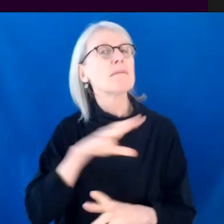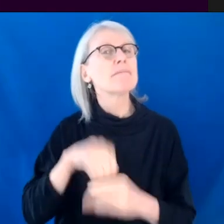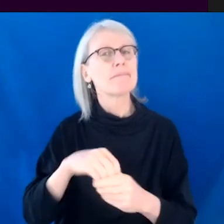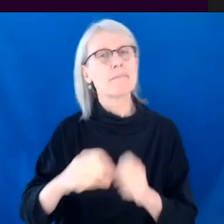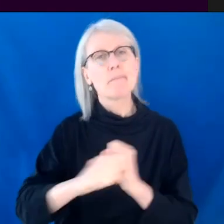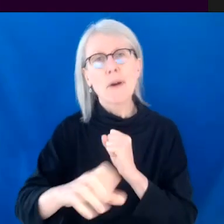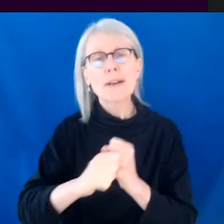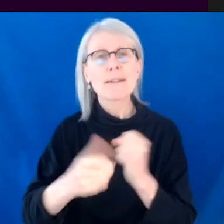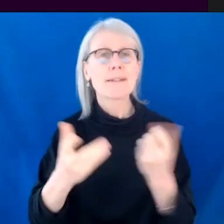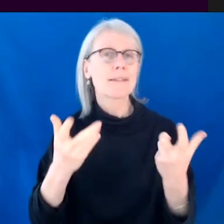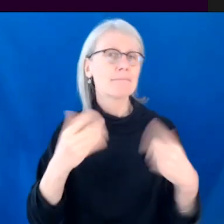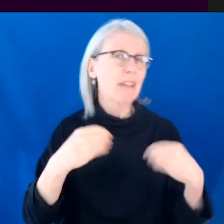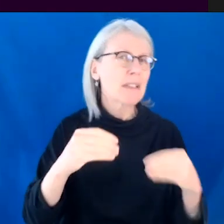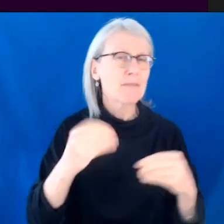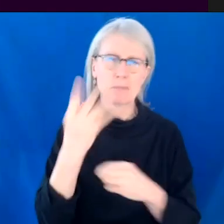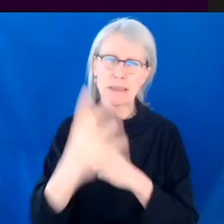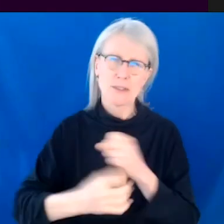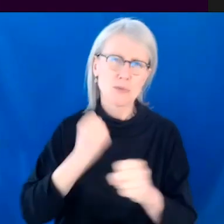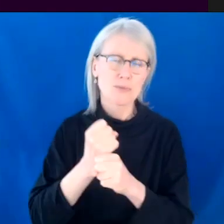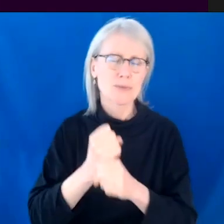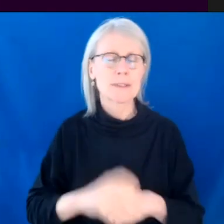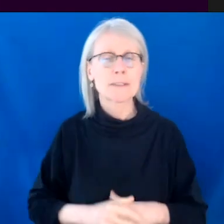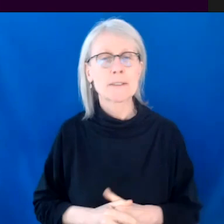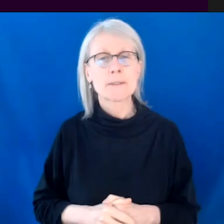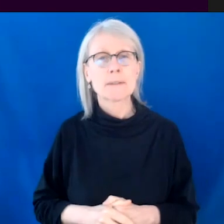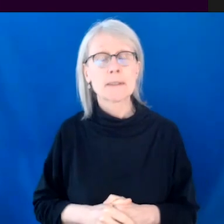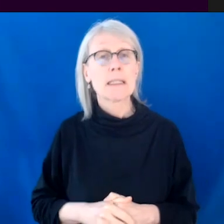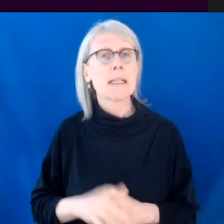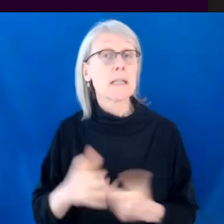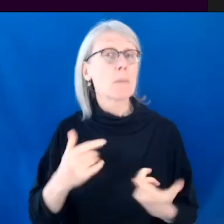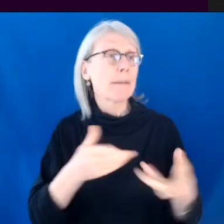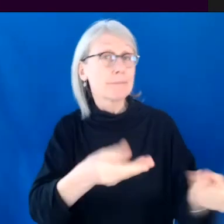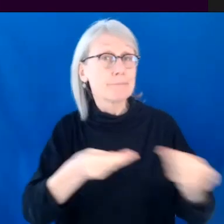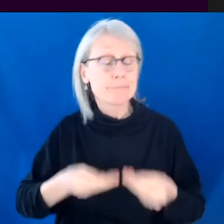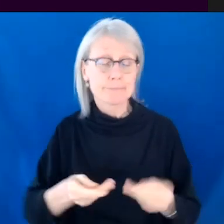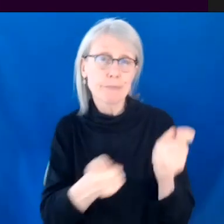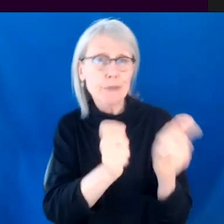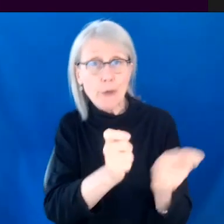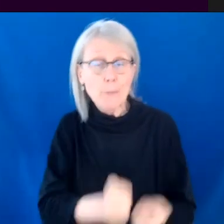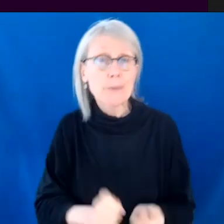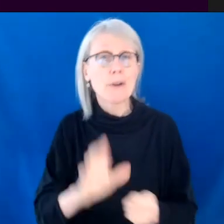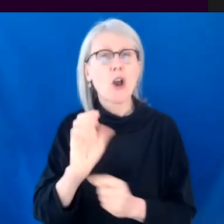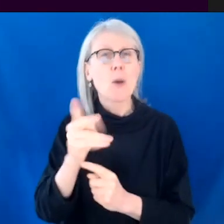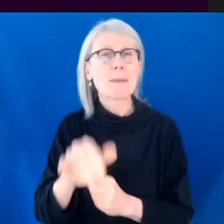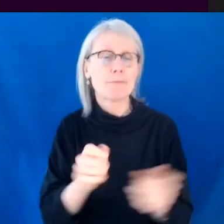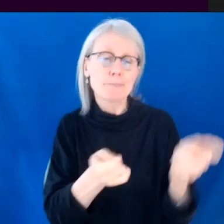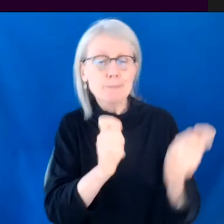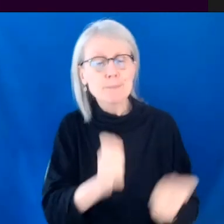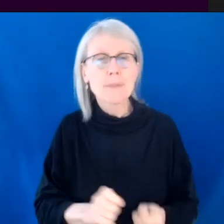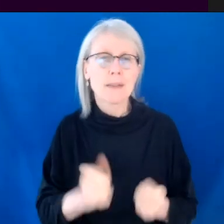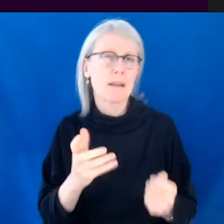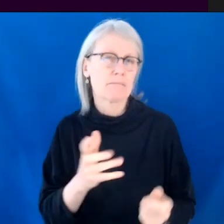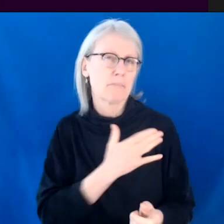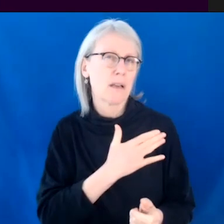for many years. Um, but there, and I was a copywriter. And so there was kind of an element of writing in the job, but